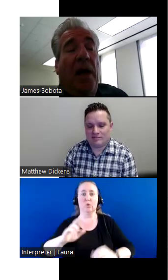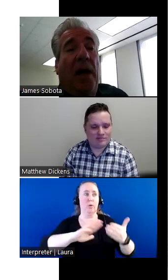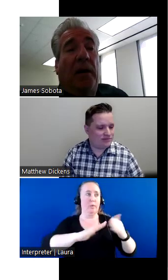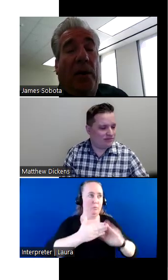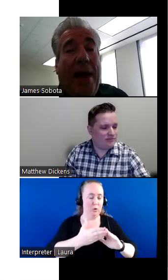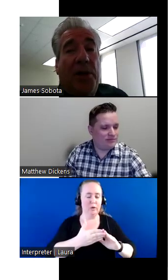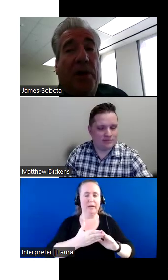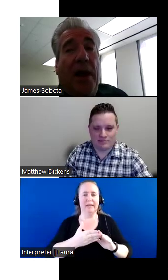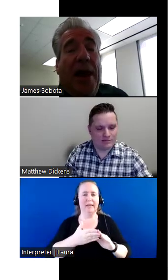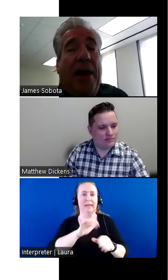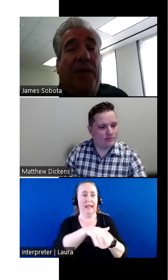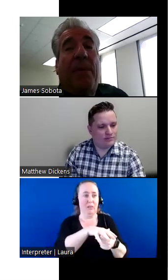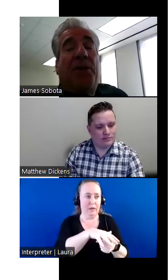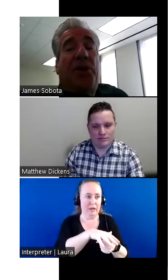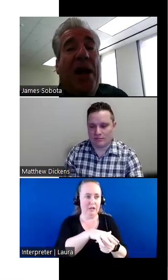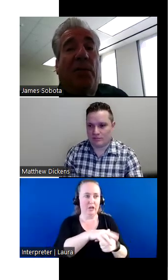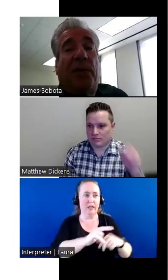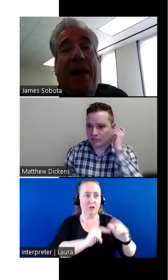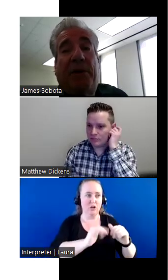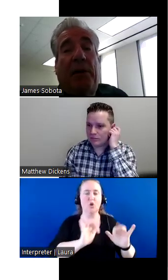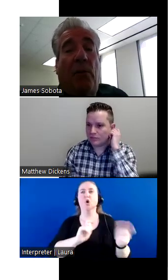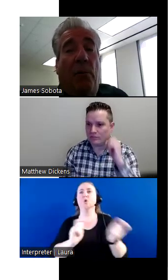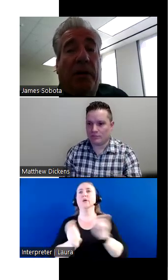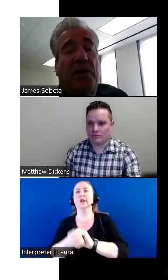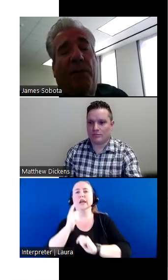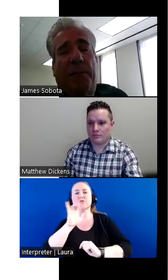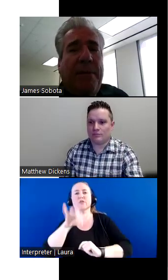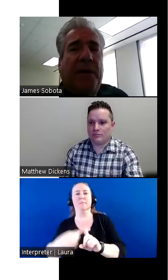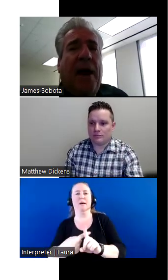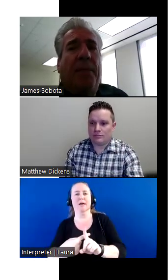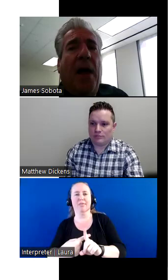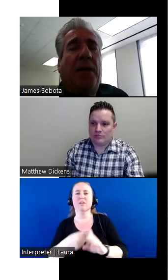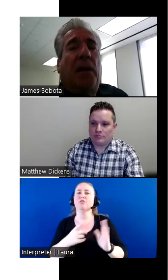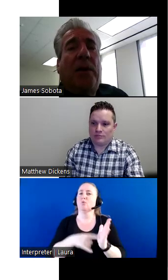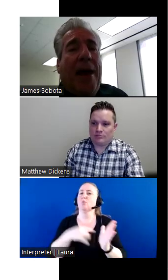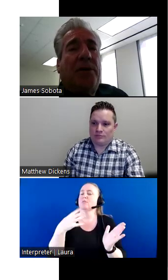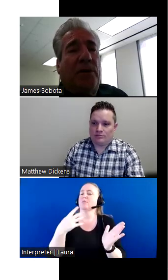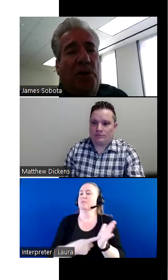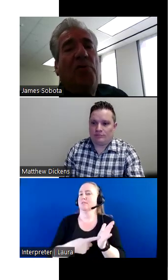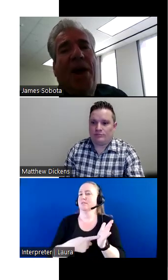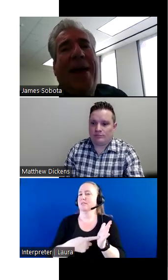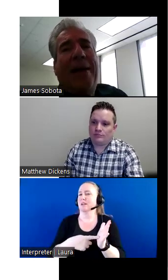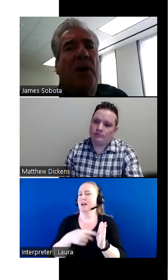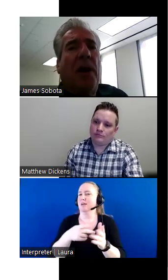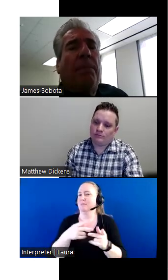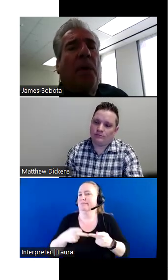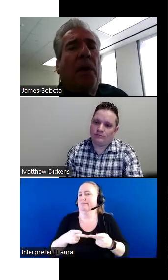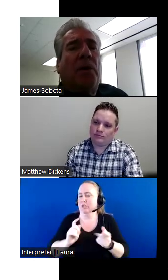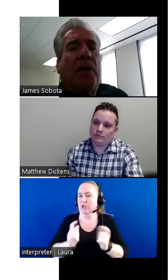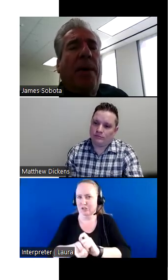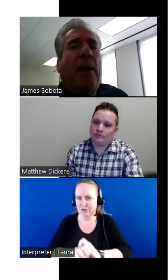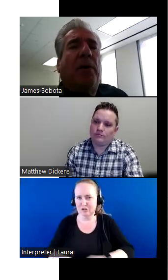location, and they may change it for that particular month. from time to time, the locations do change.